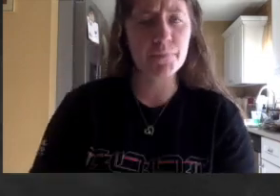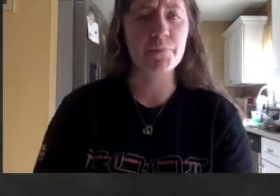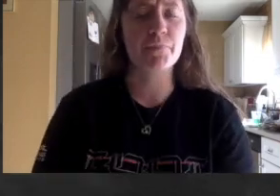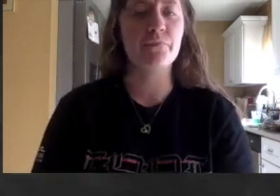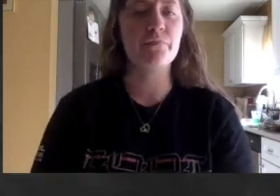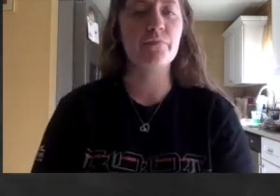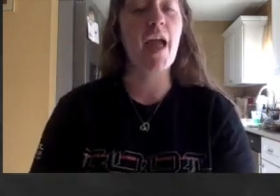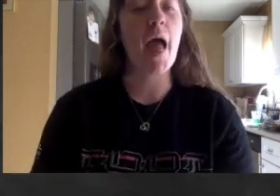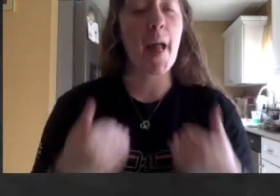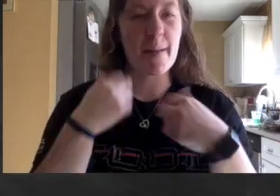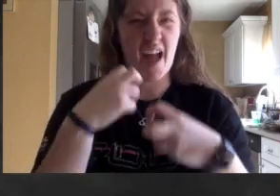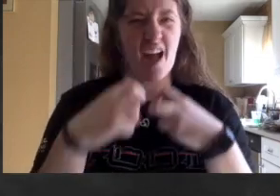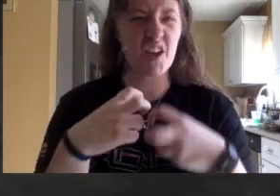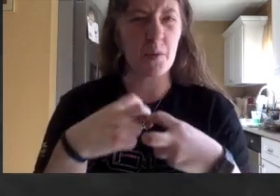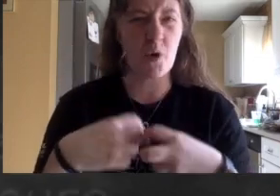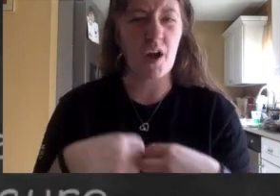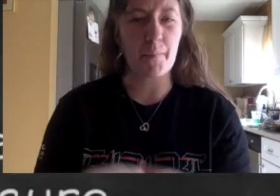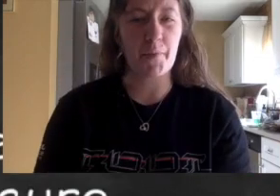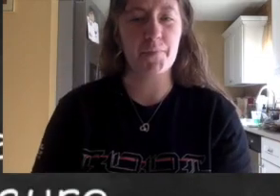Here's my problem.